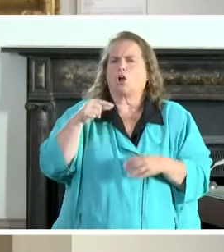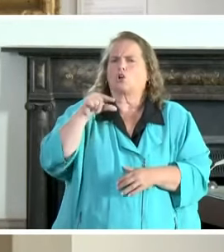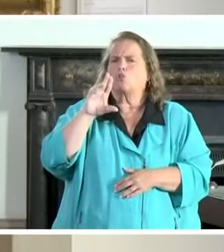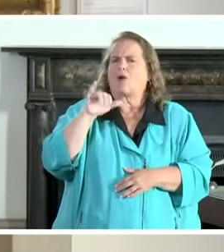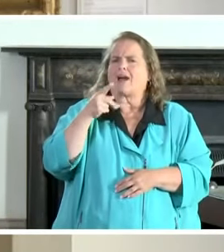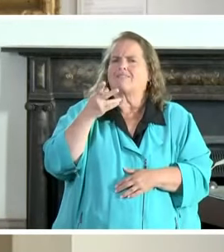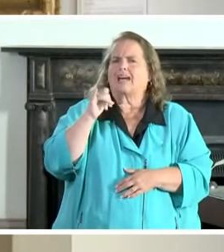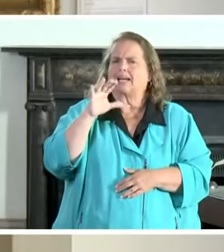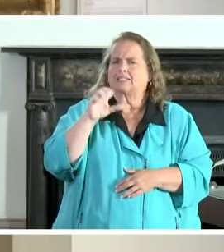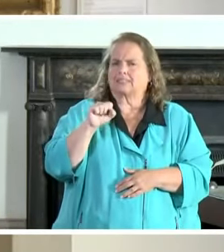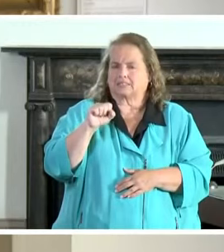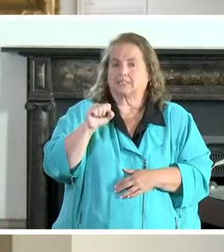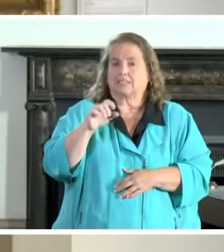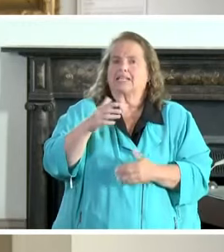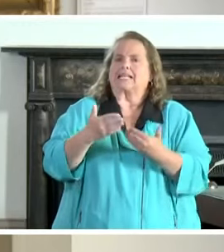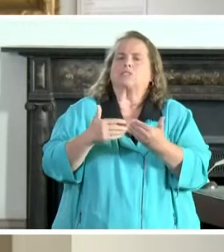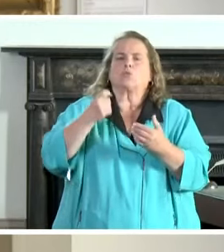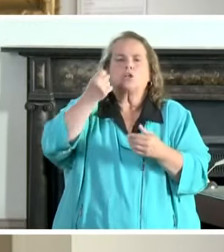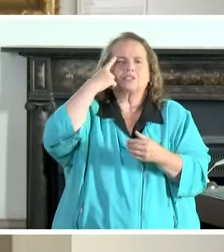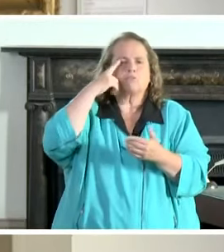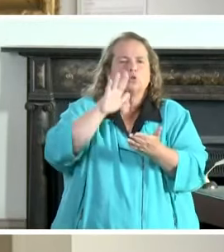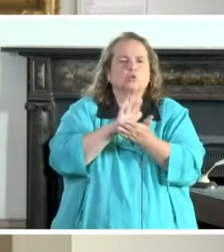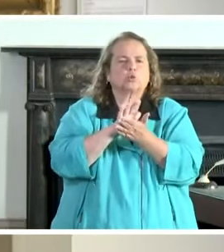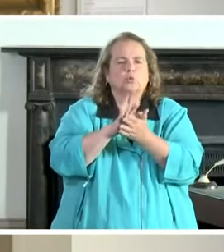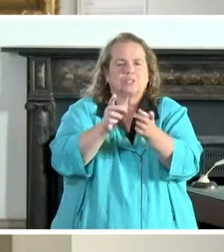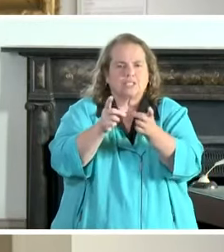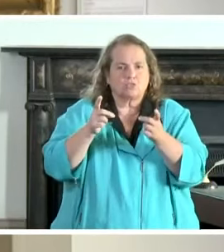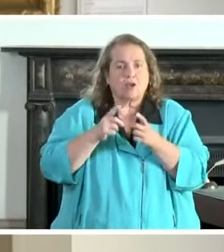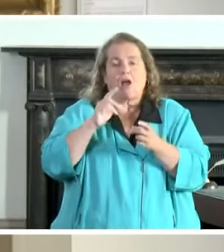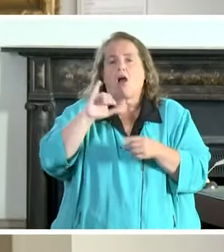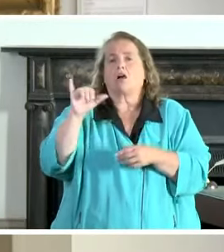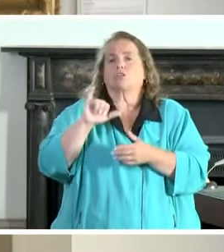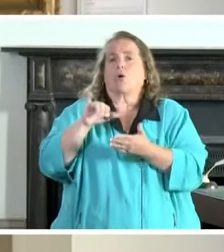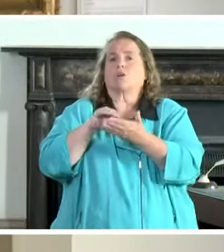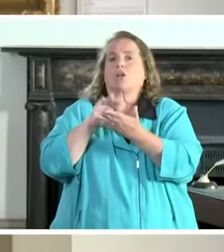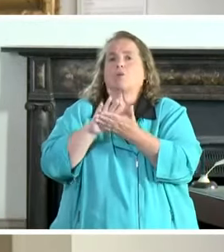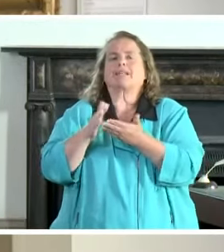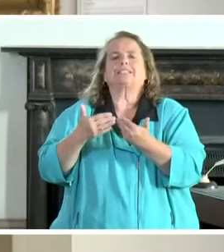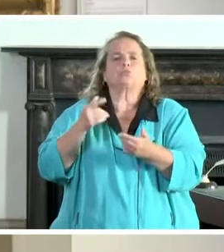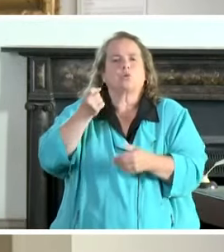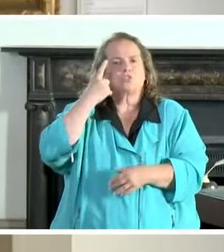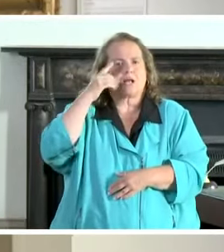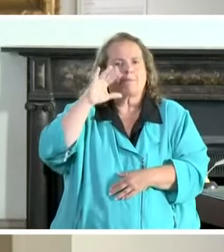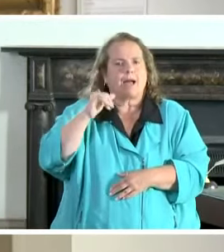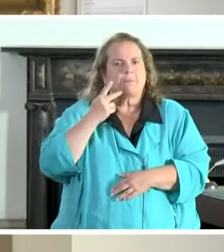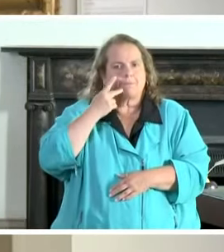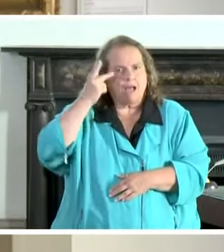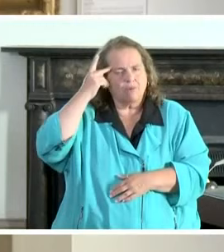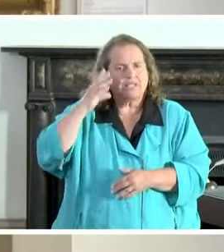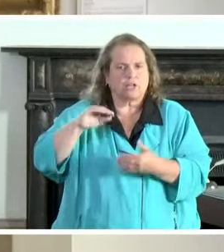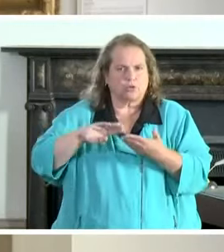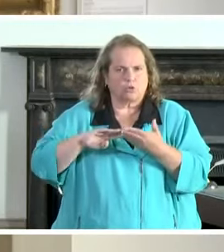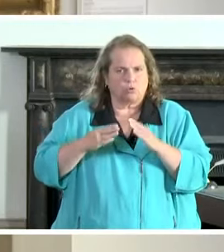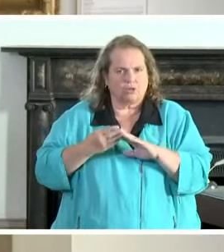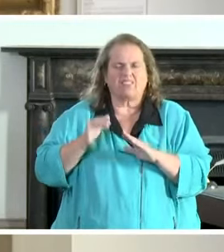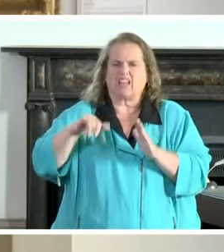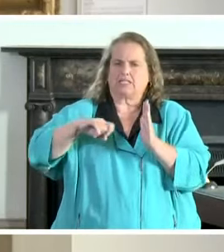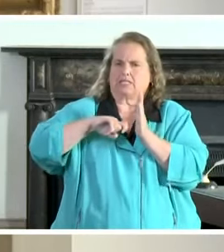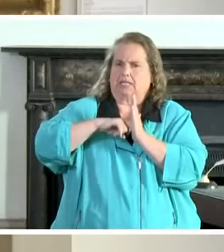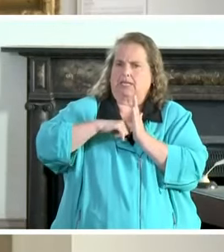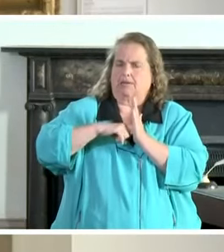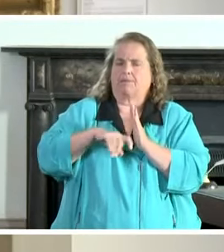understand for school districts it's also a document that will be easy to understand by parents and communities and that's key